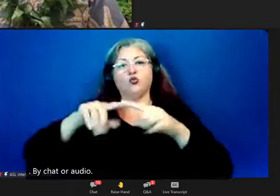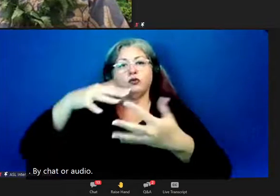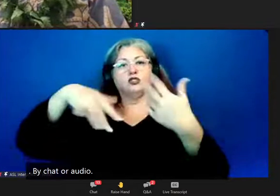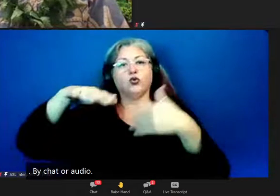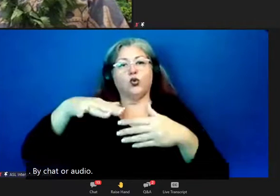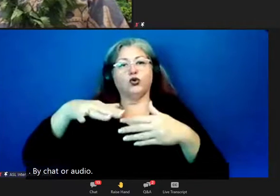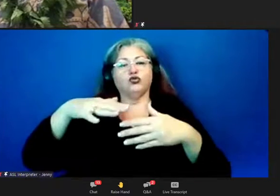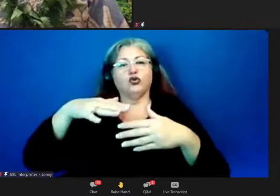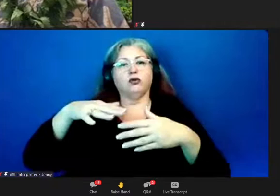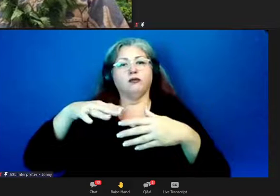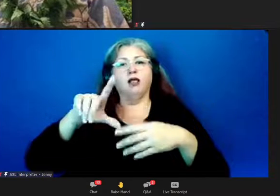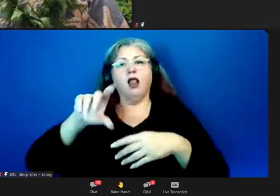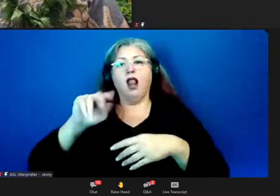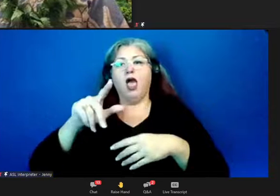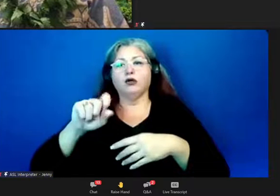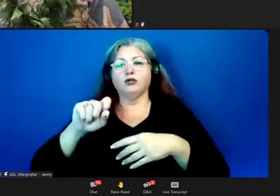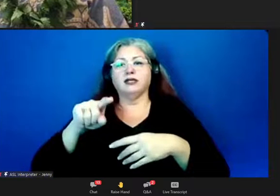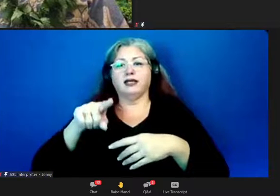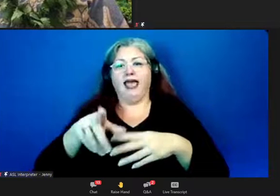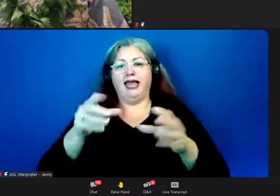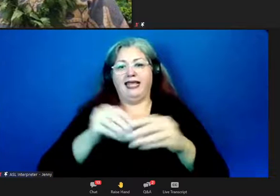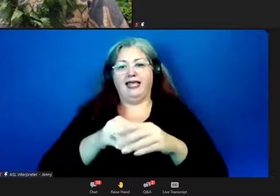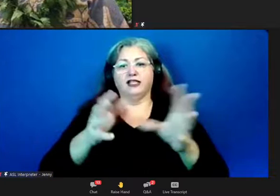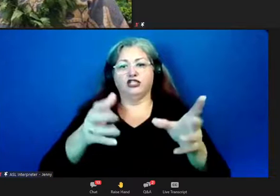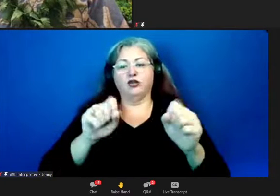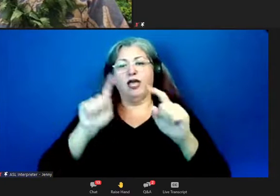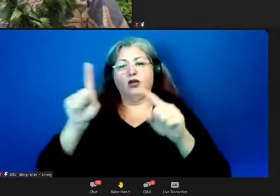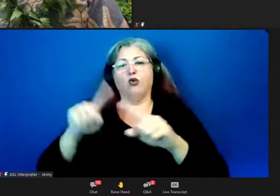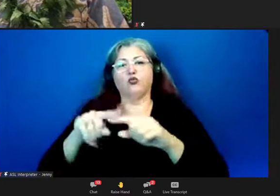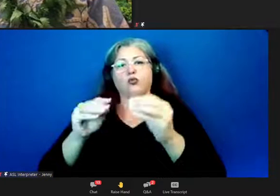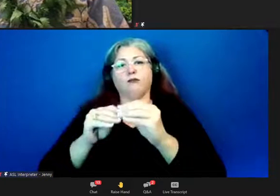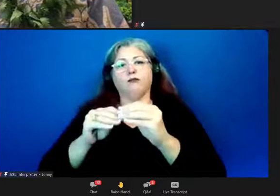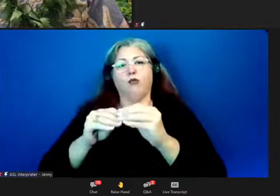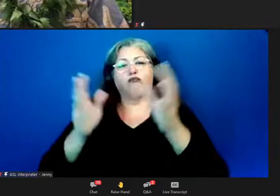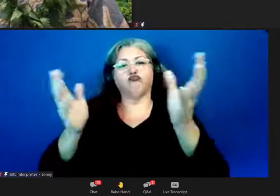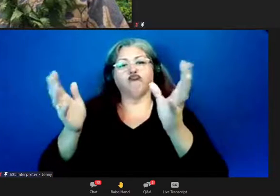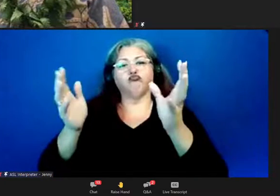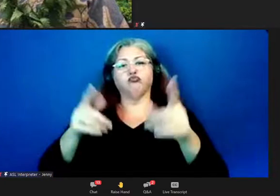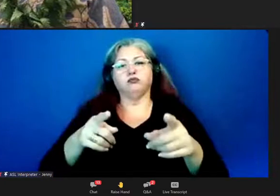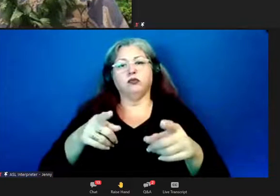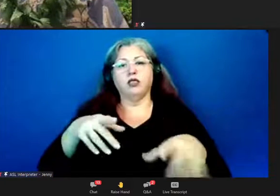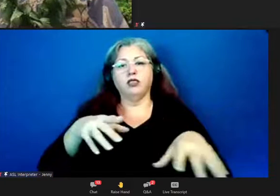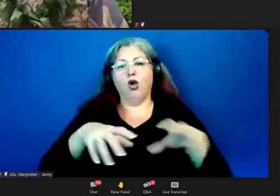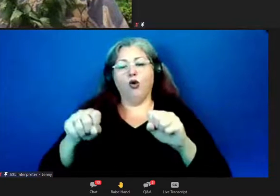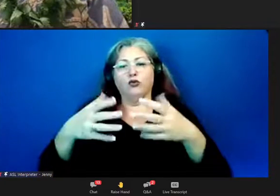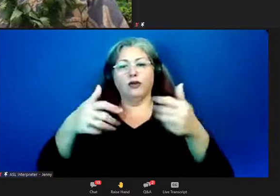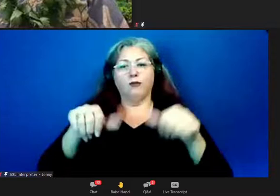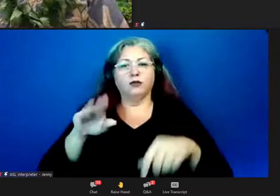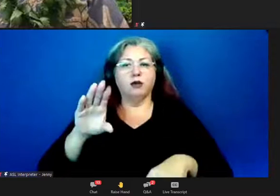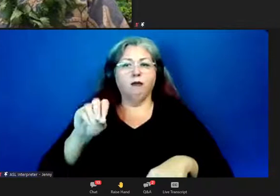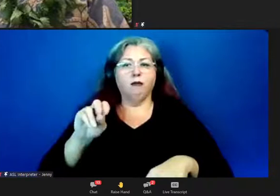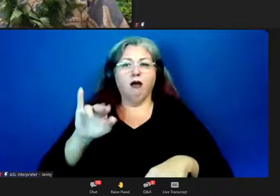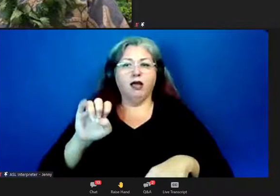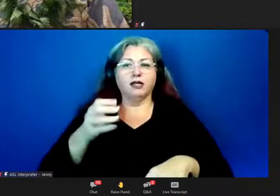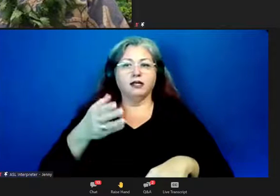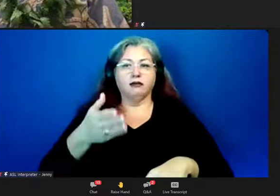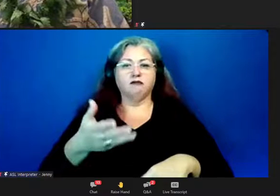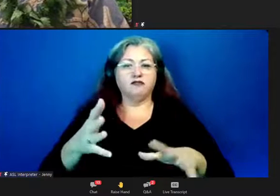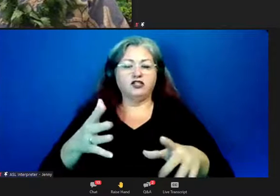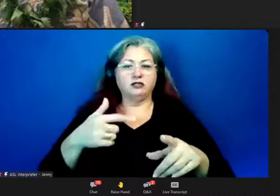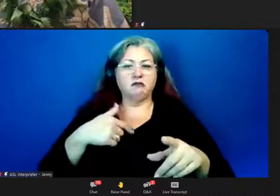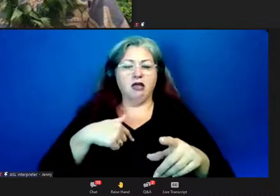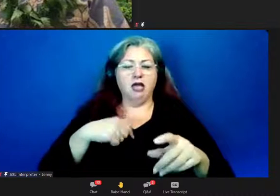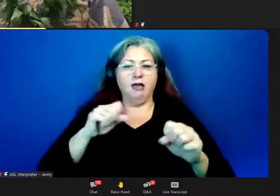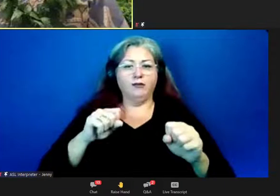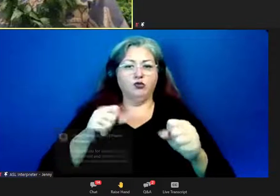any conversations. That's in the chat here, posted by the host, Bonnie, and I can